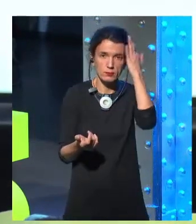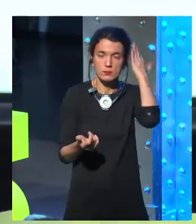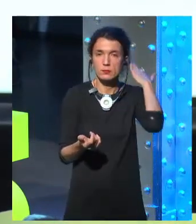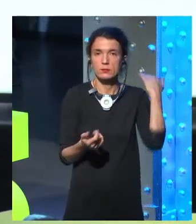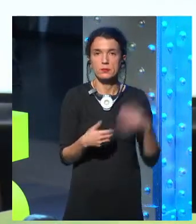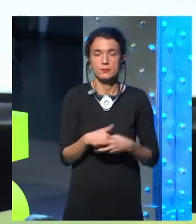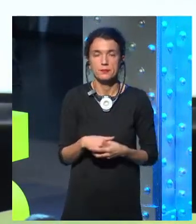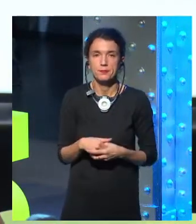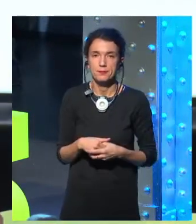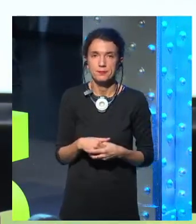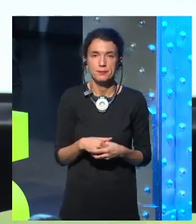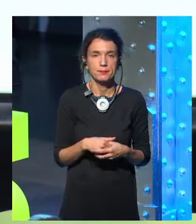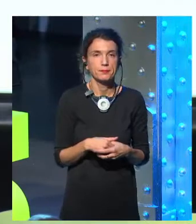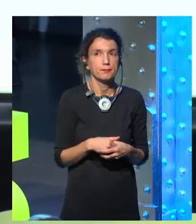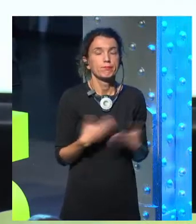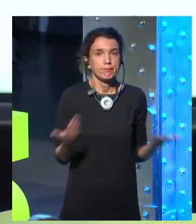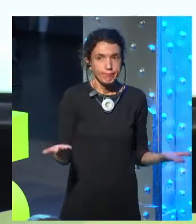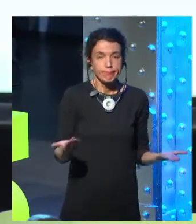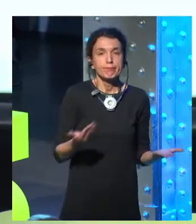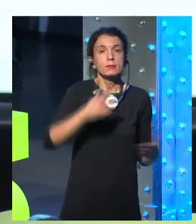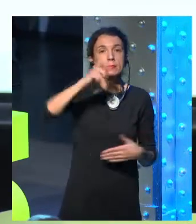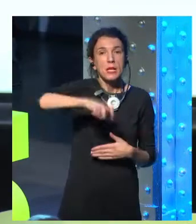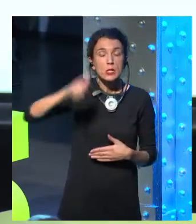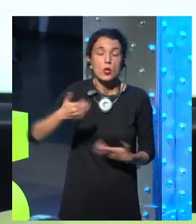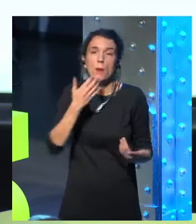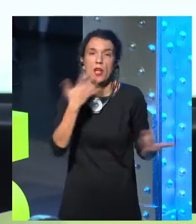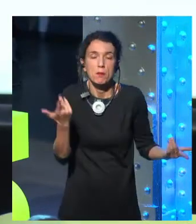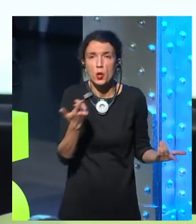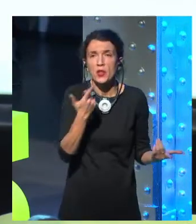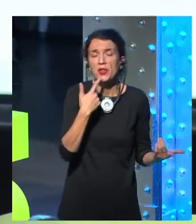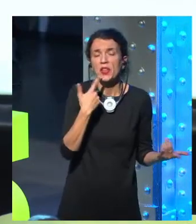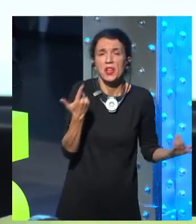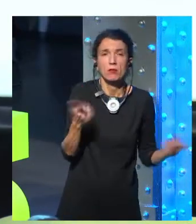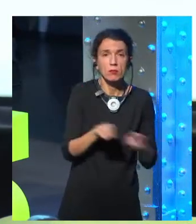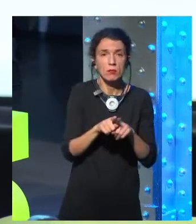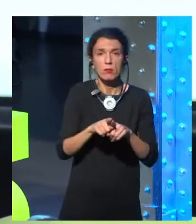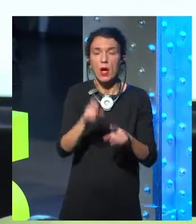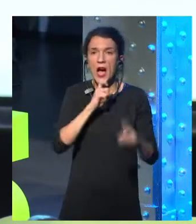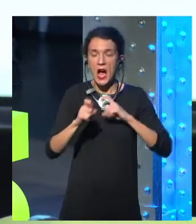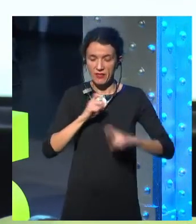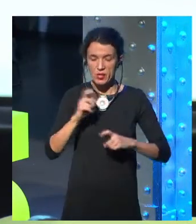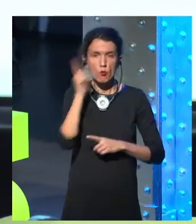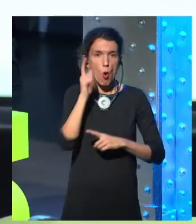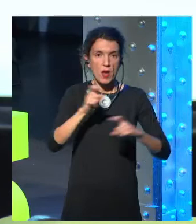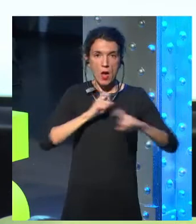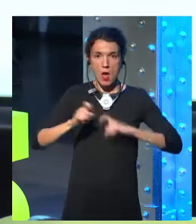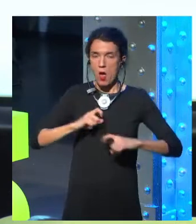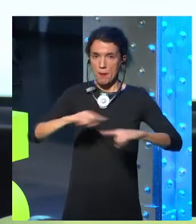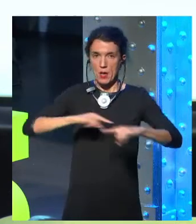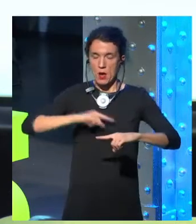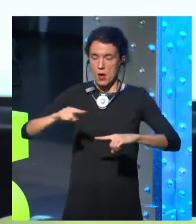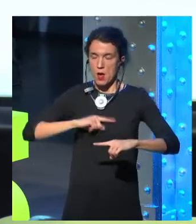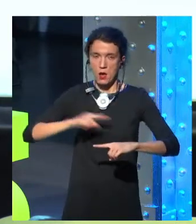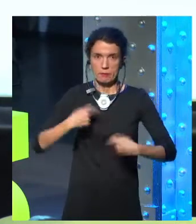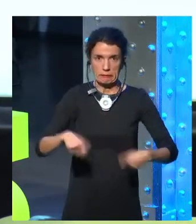is on and that I'm being very rude. And then when I'm at a loud concert, it beeps and I can't hear it. Which is life